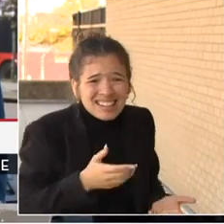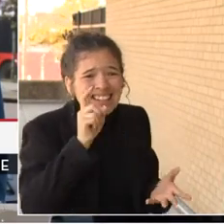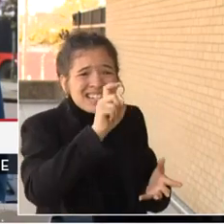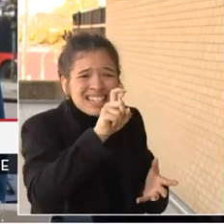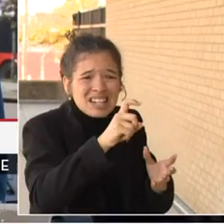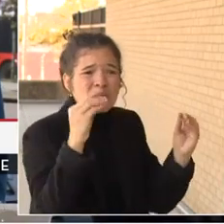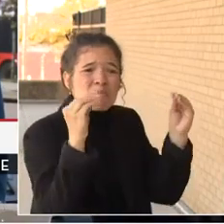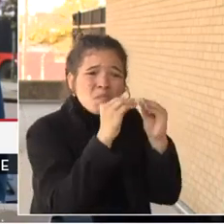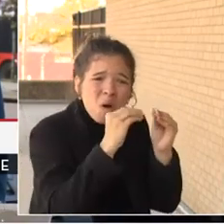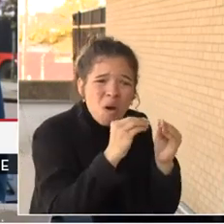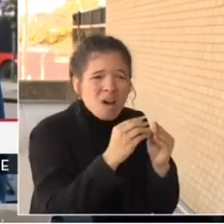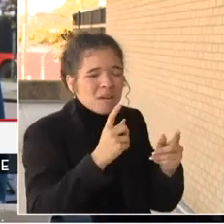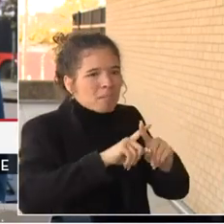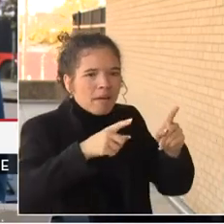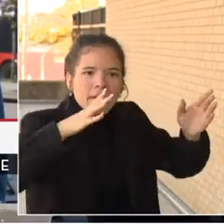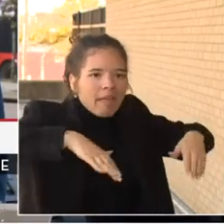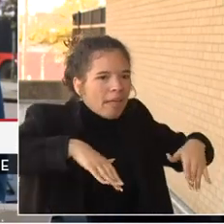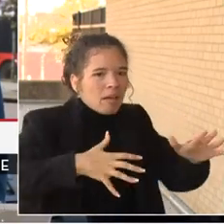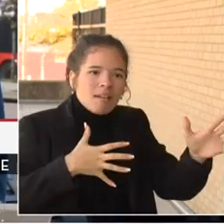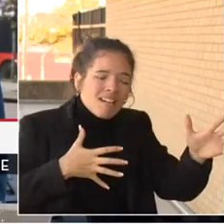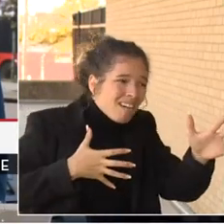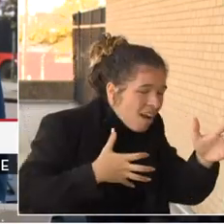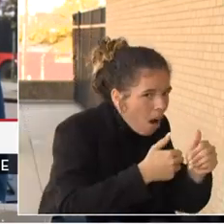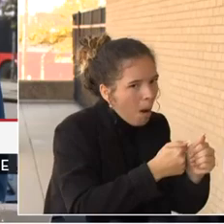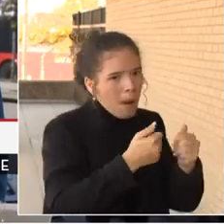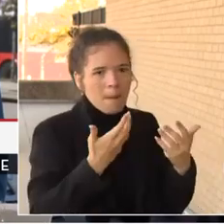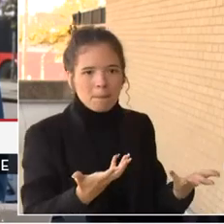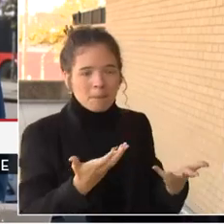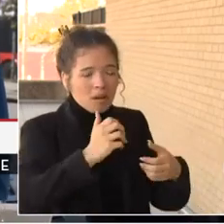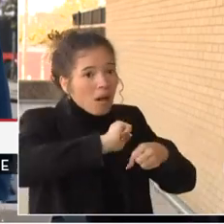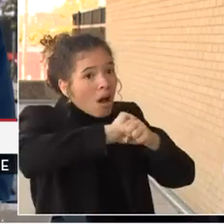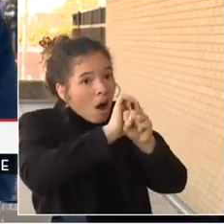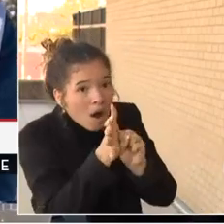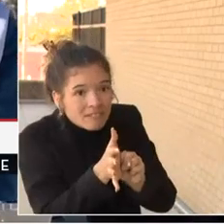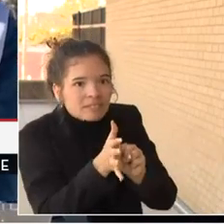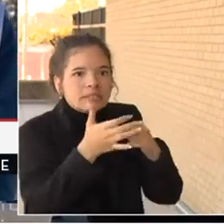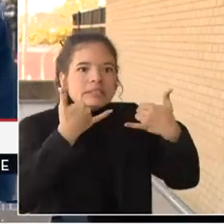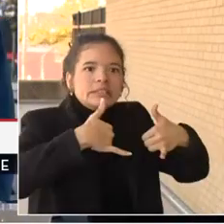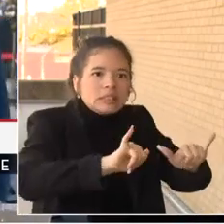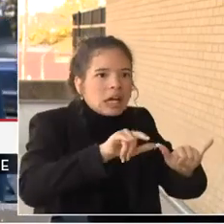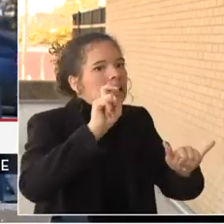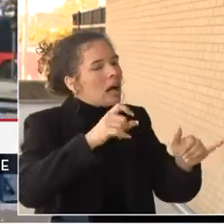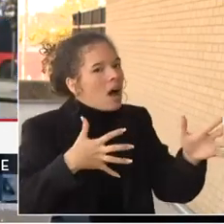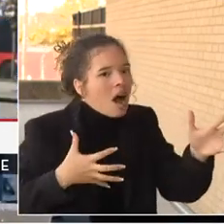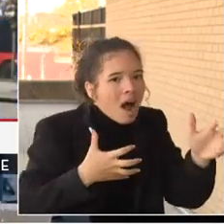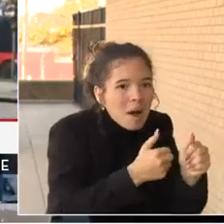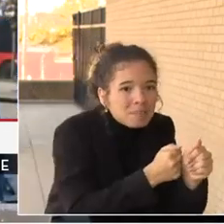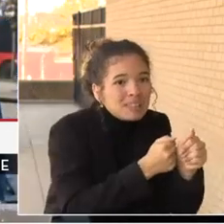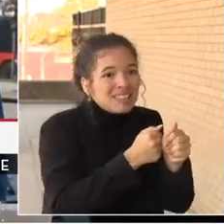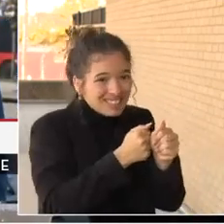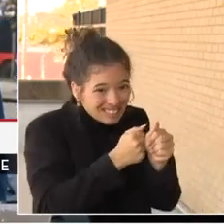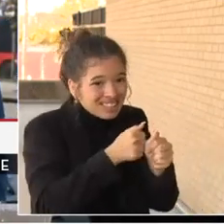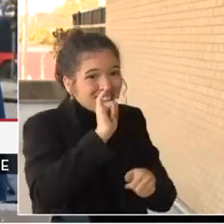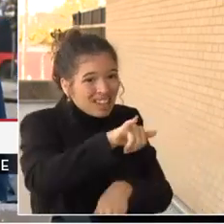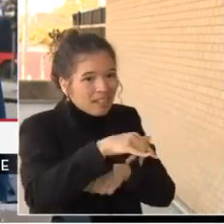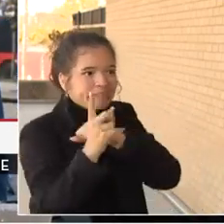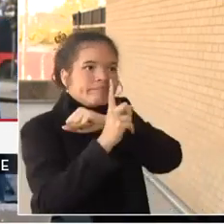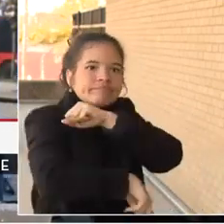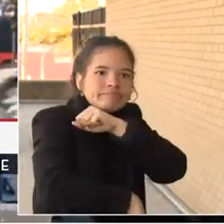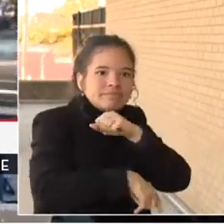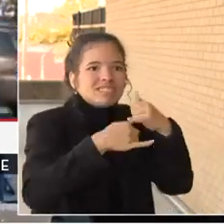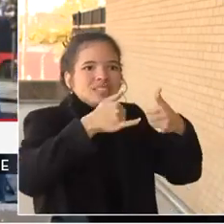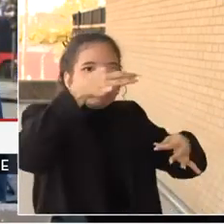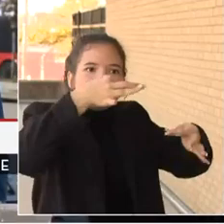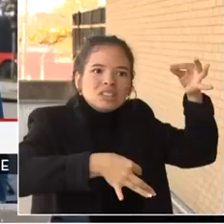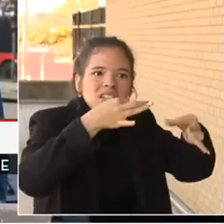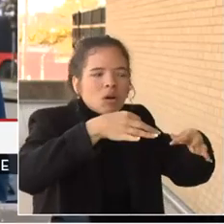caught up from COVID even on the felony trials. So that's my concern. And so then people will tell me, well, this is not